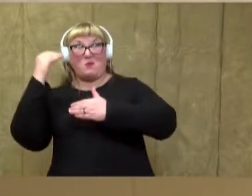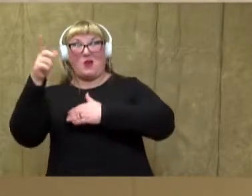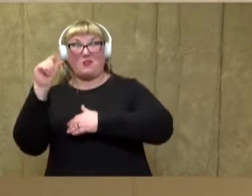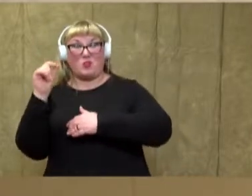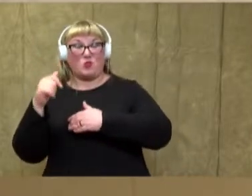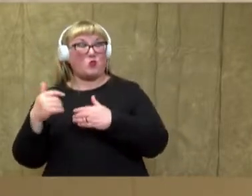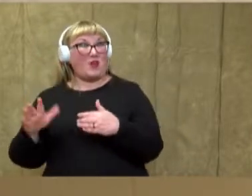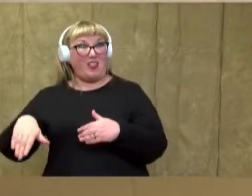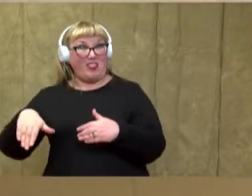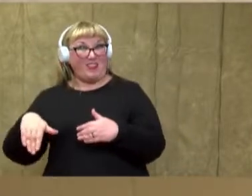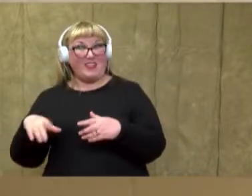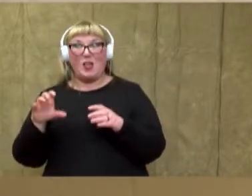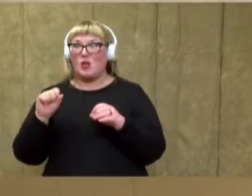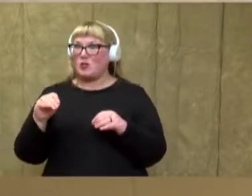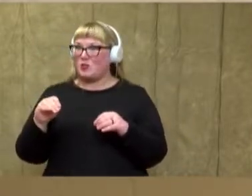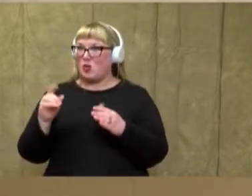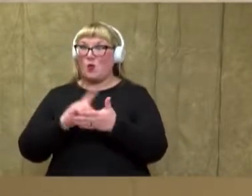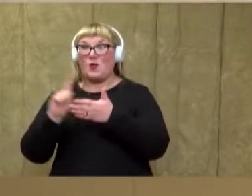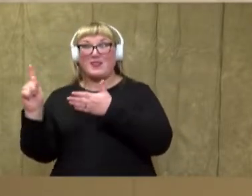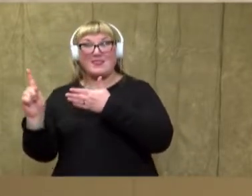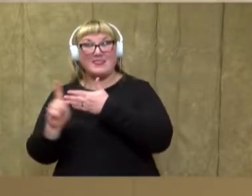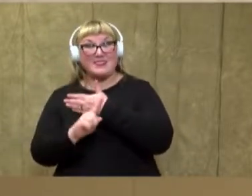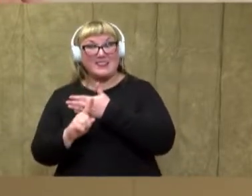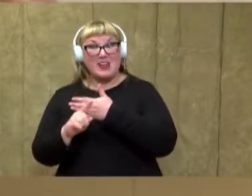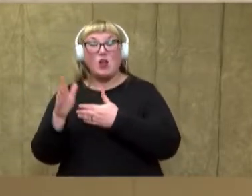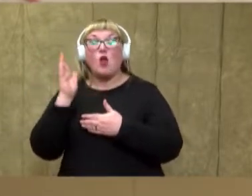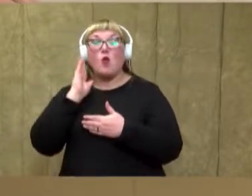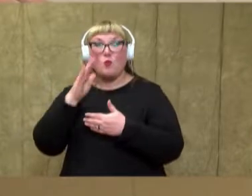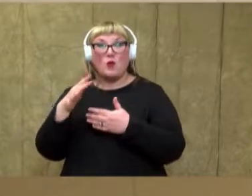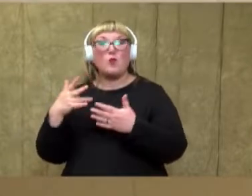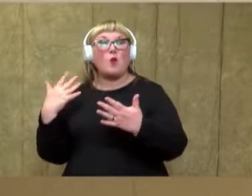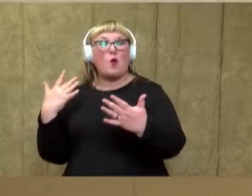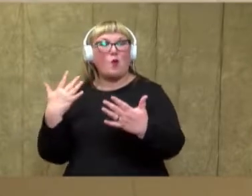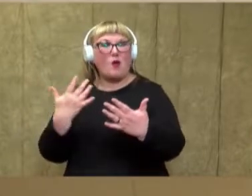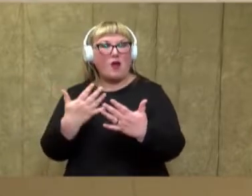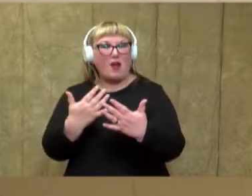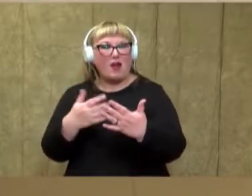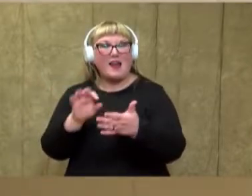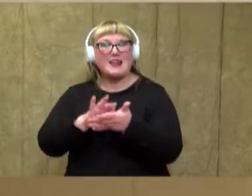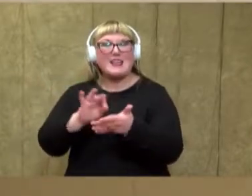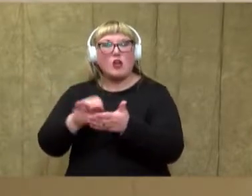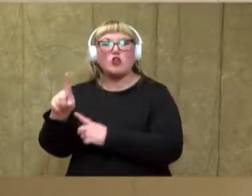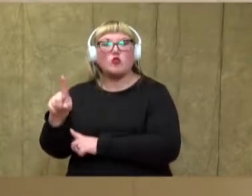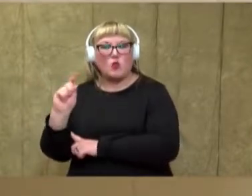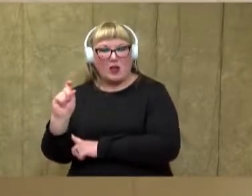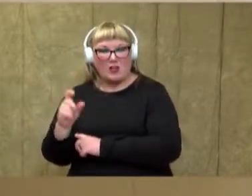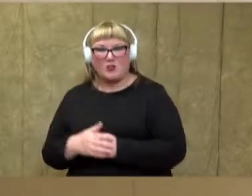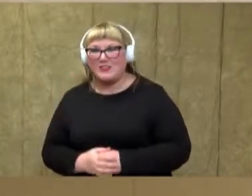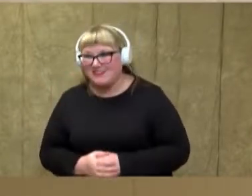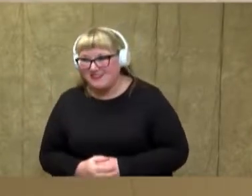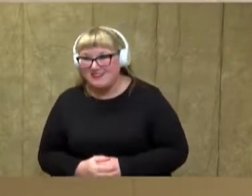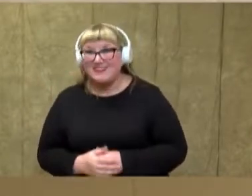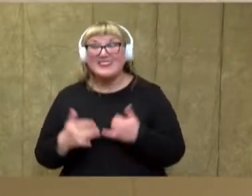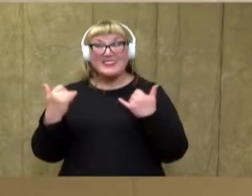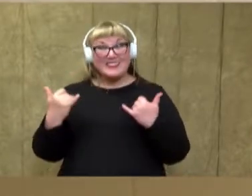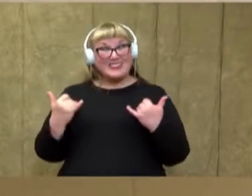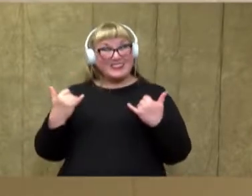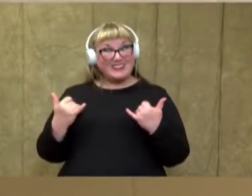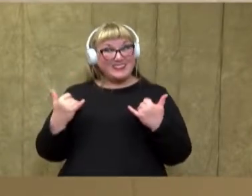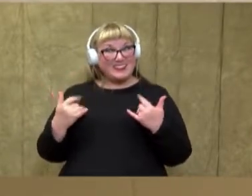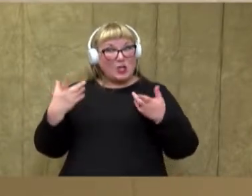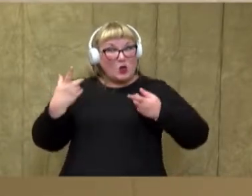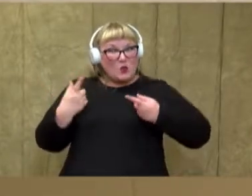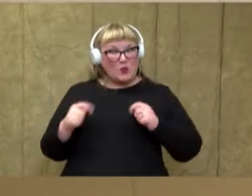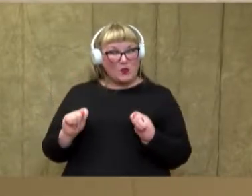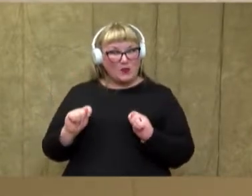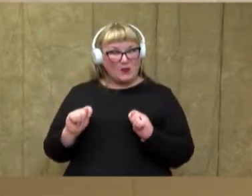above So we are going to really next week we're going to be working towards counting to 100. So we've got to get that practice in. Now let's